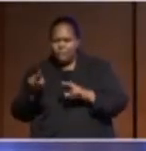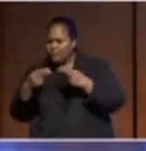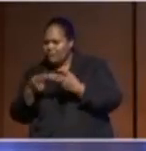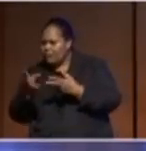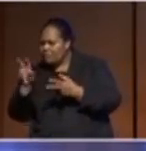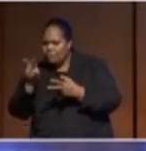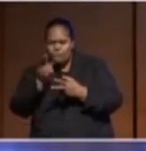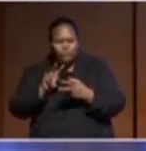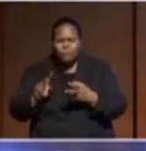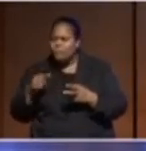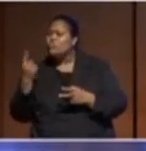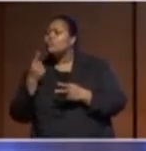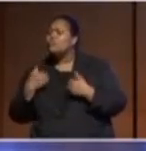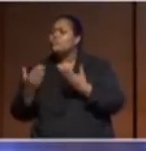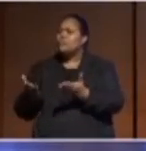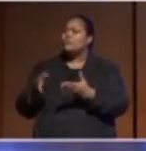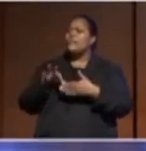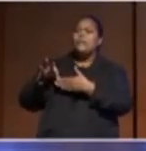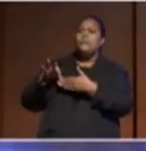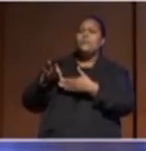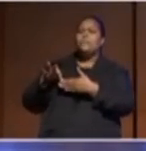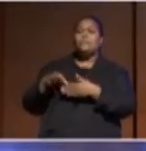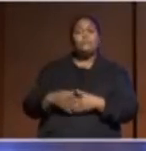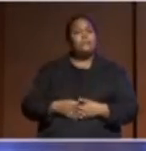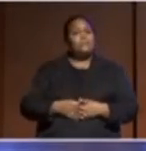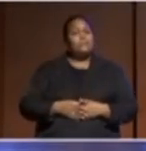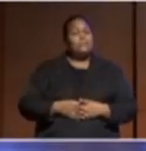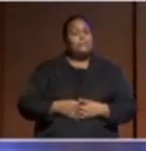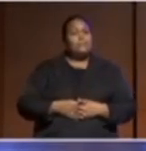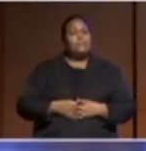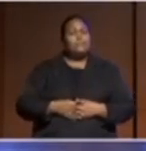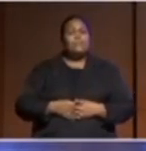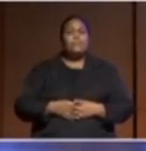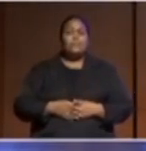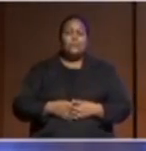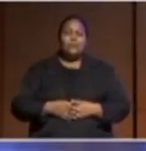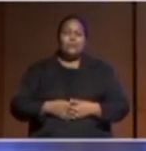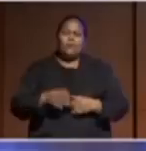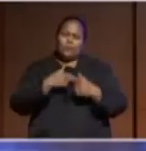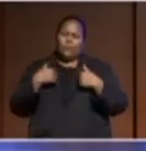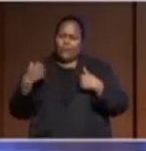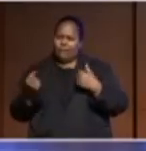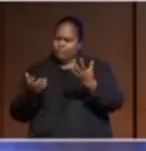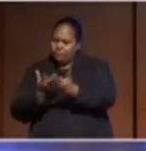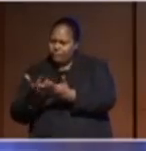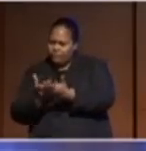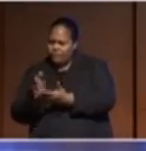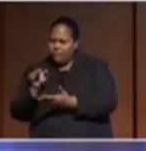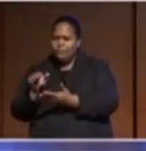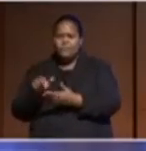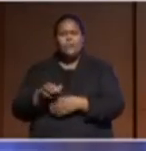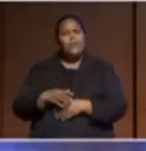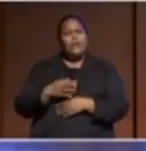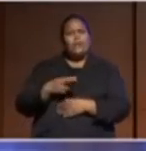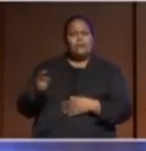We couldn't agree by consensus. So now we have arbitration courts. And I